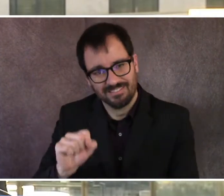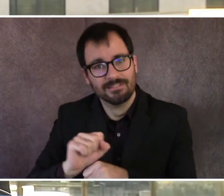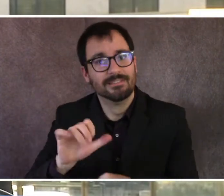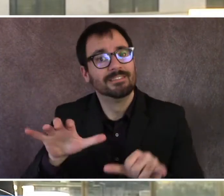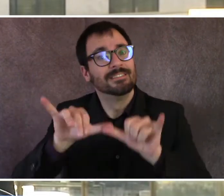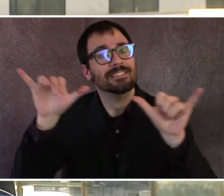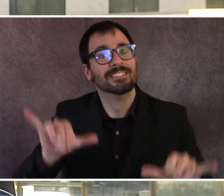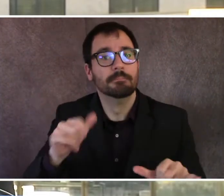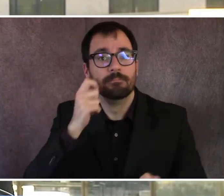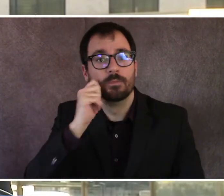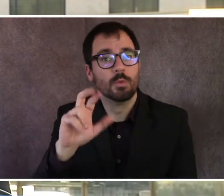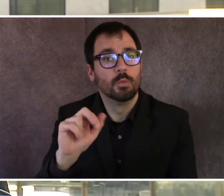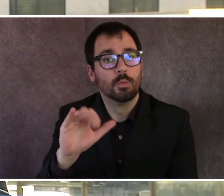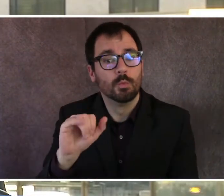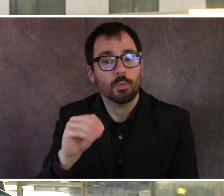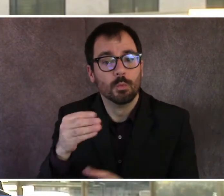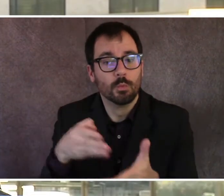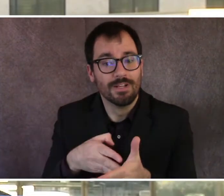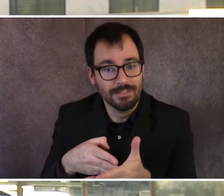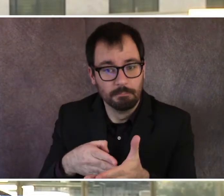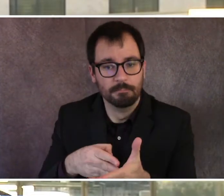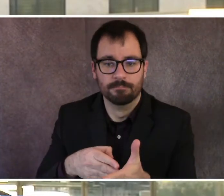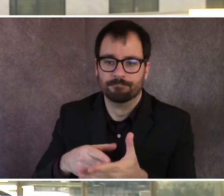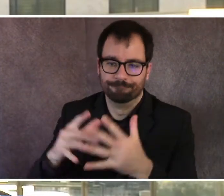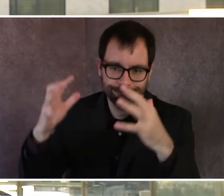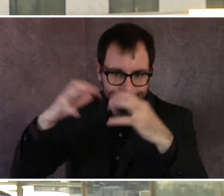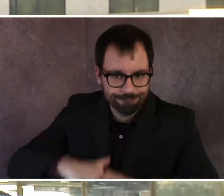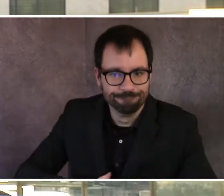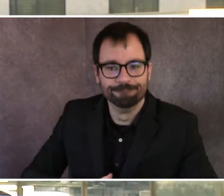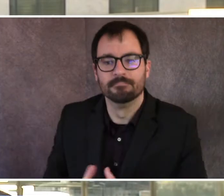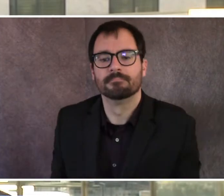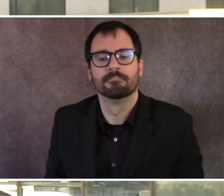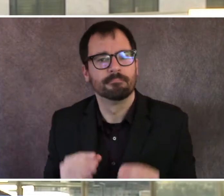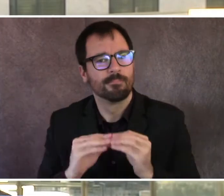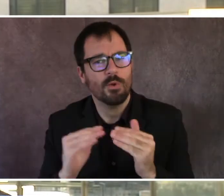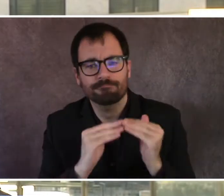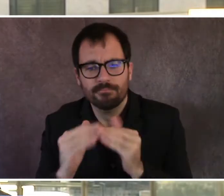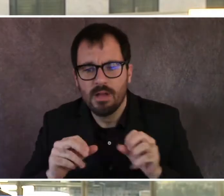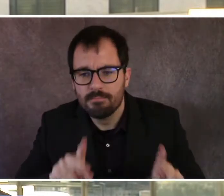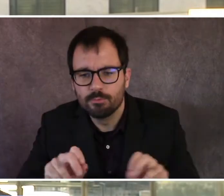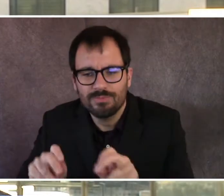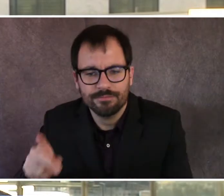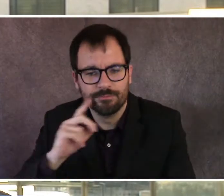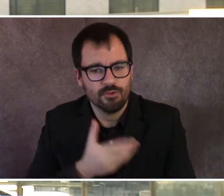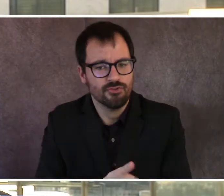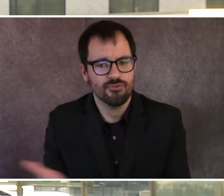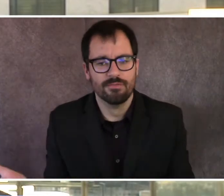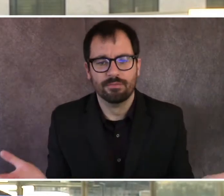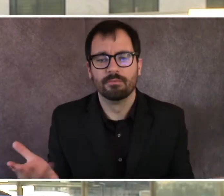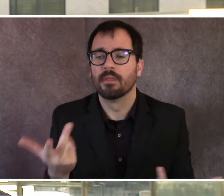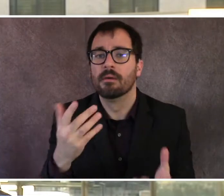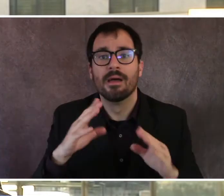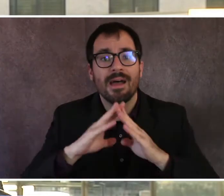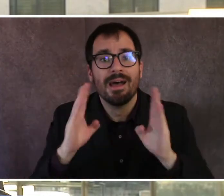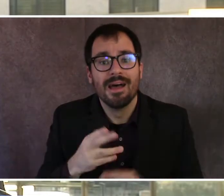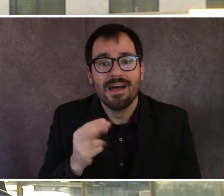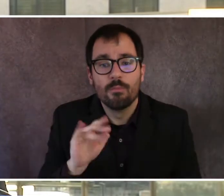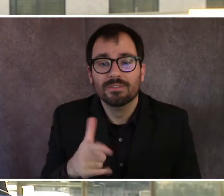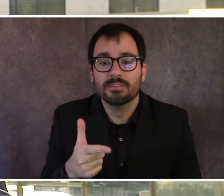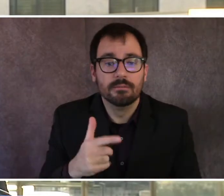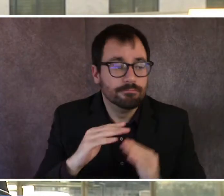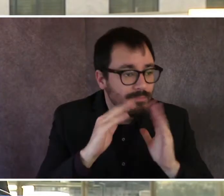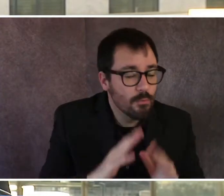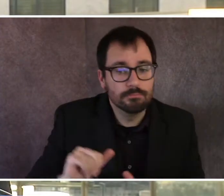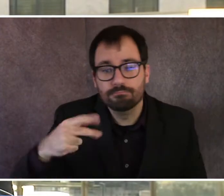We have work to do to provide more affordable housing, creating good jobs. Many people during this pandemic have lost their jobs and they're struggling